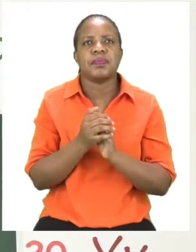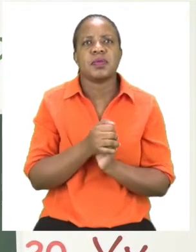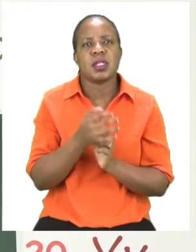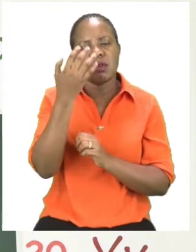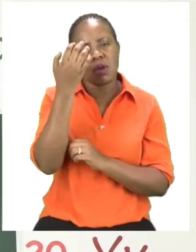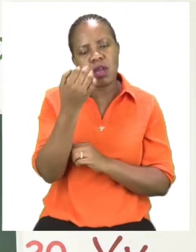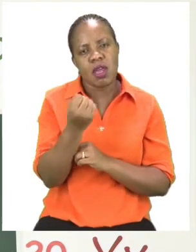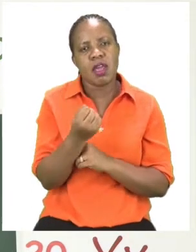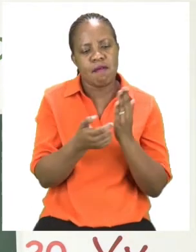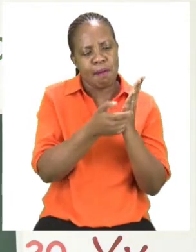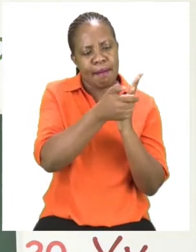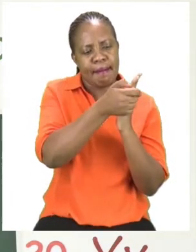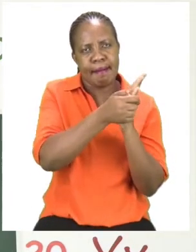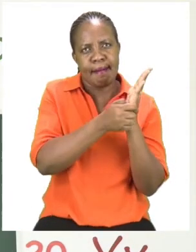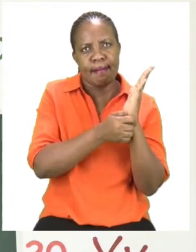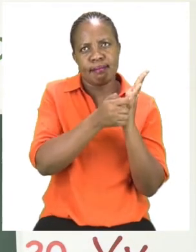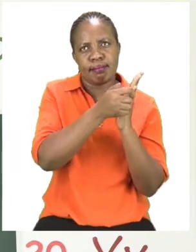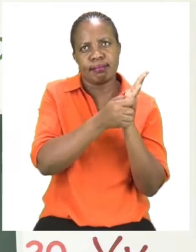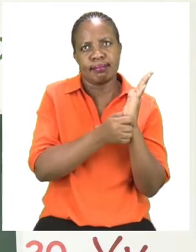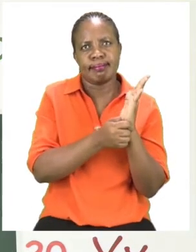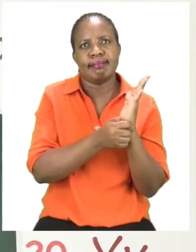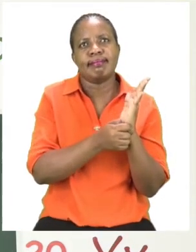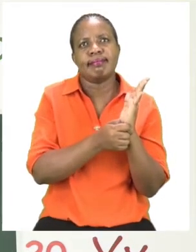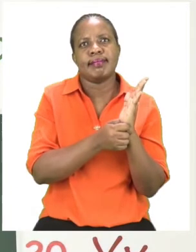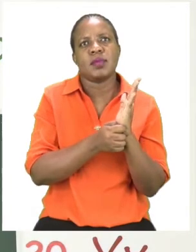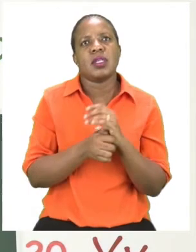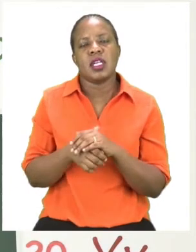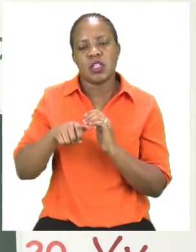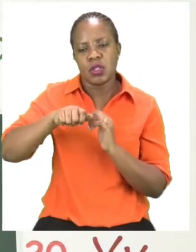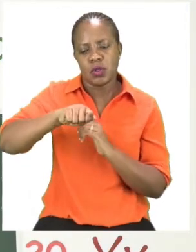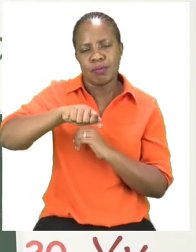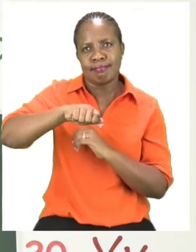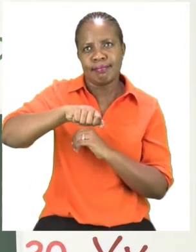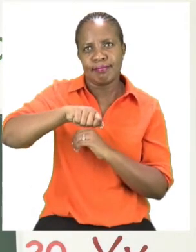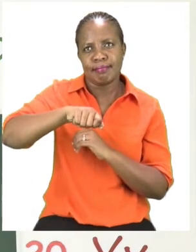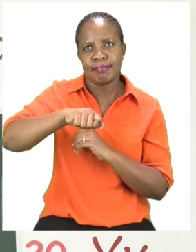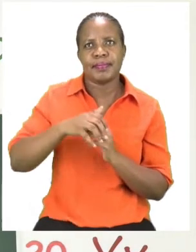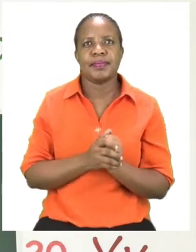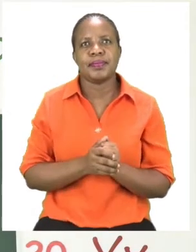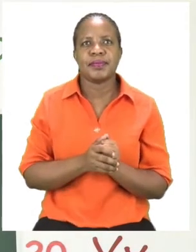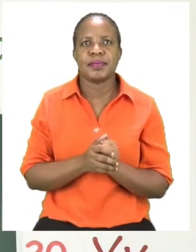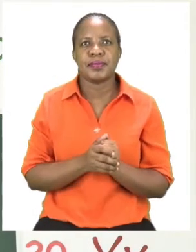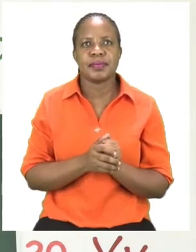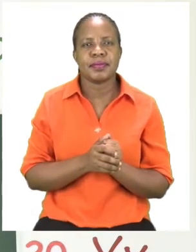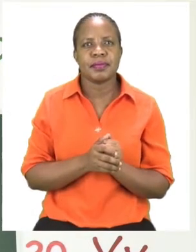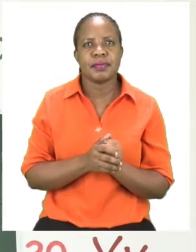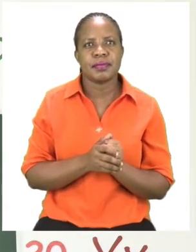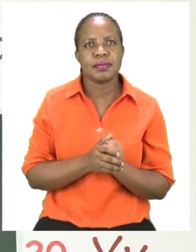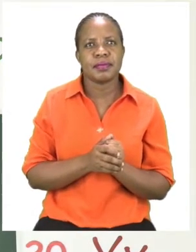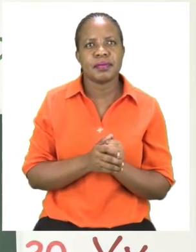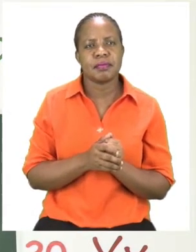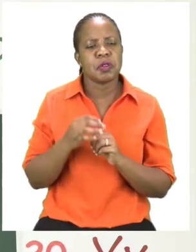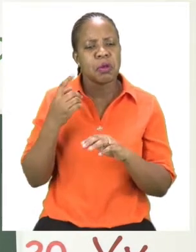This also makes up part of our vegetables as well. Now they don't always grow